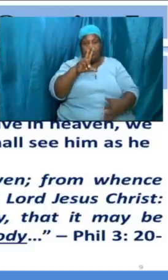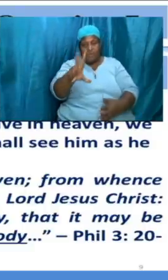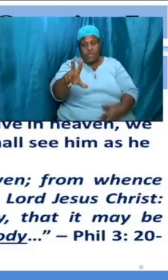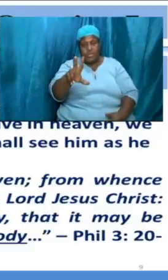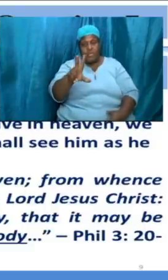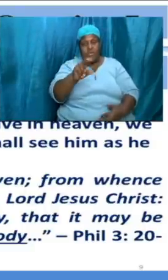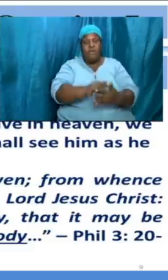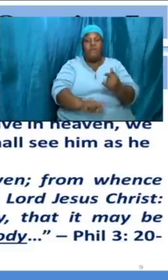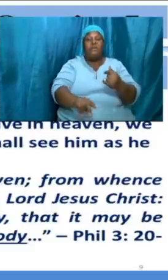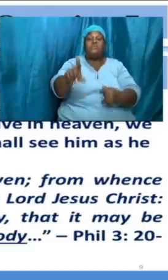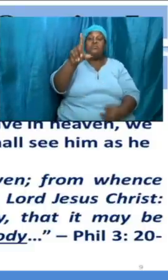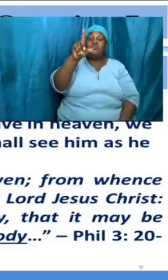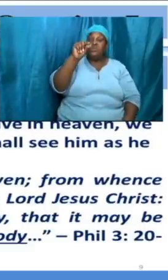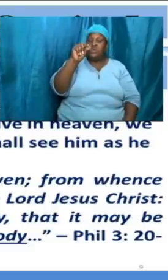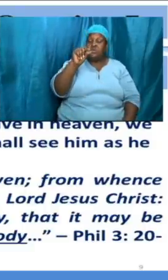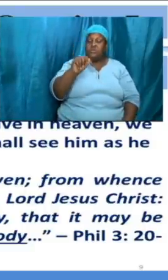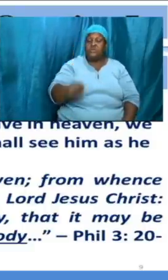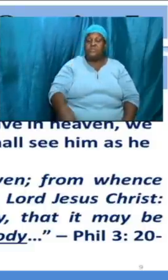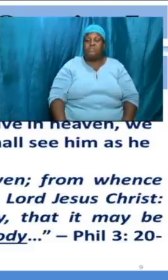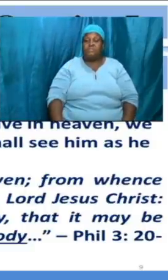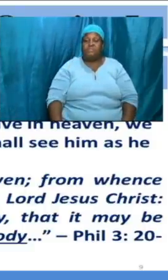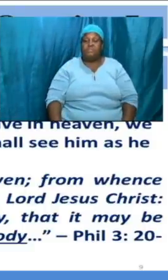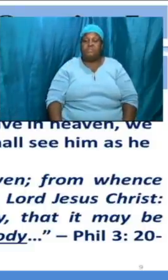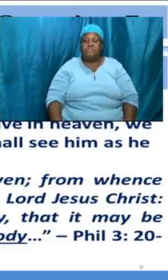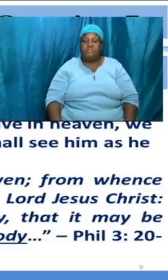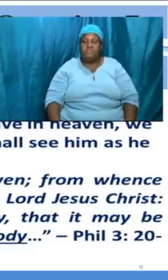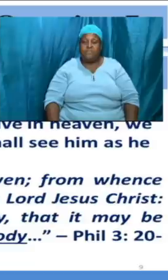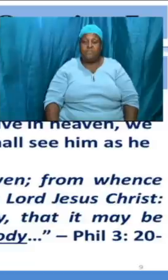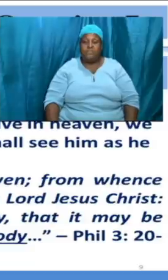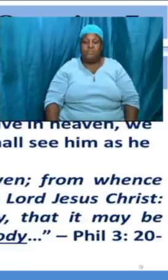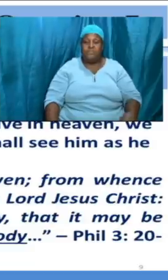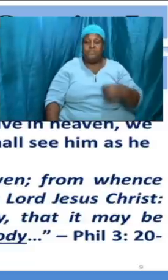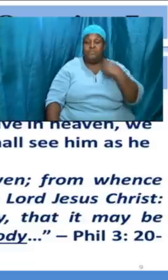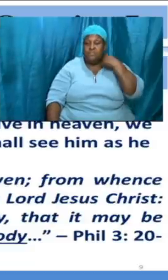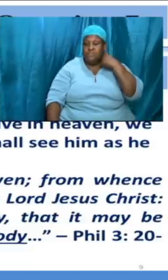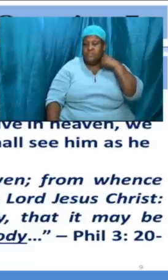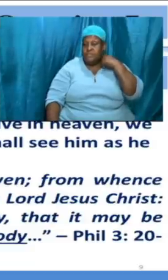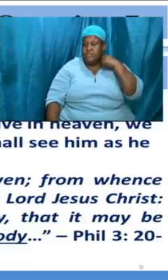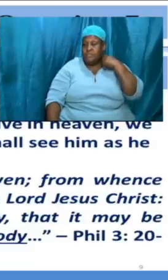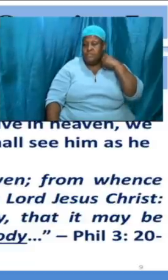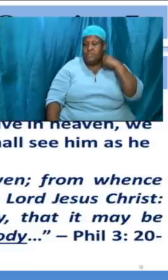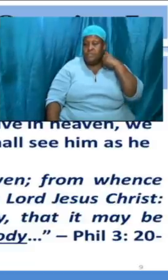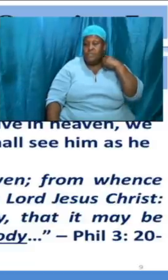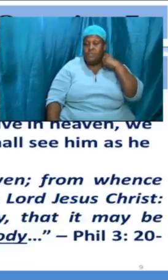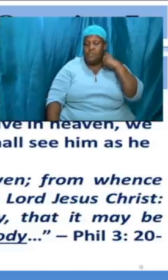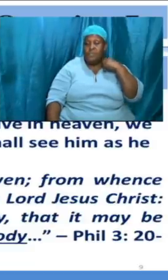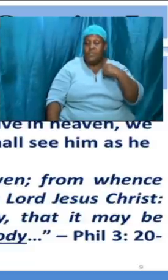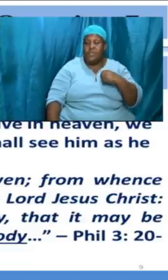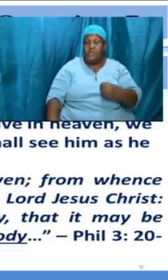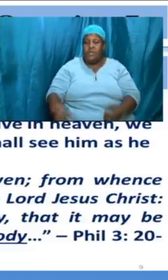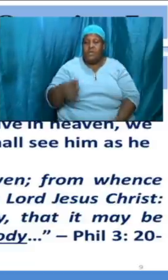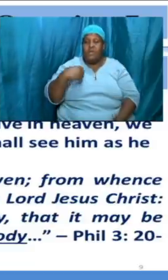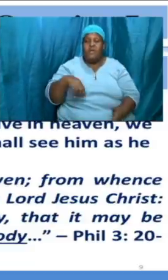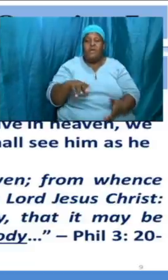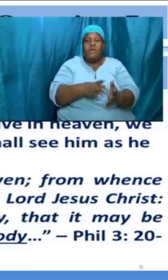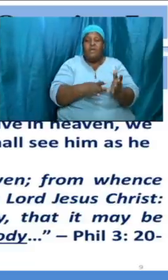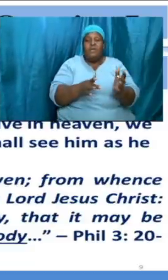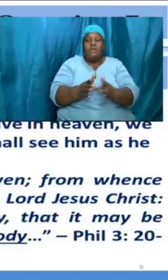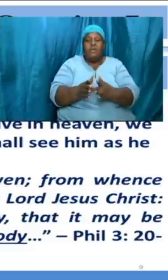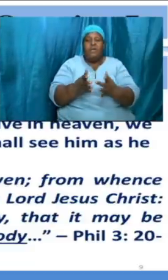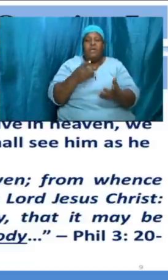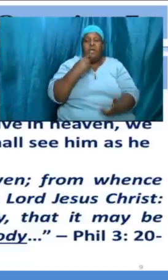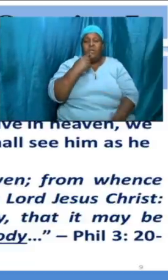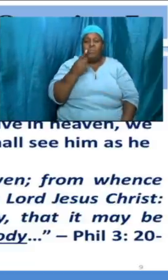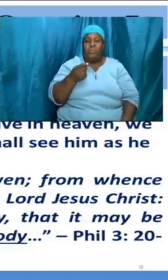and and and in fact let us just read to make that little point that i want to make for the bible said philippians 3 verse 20